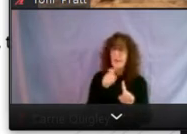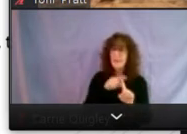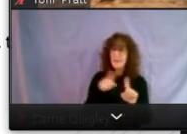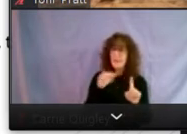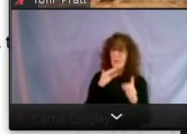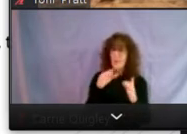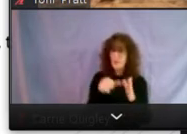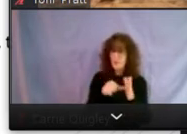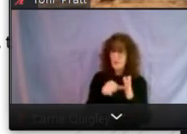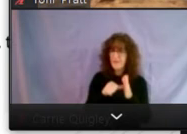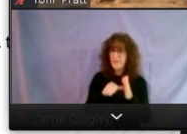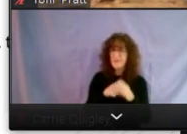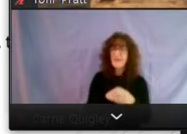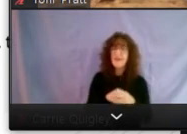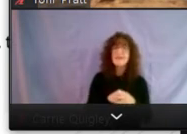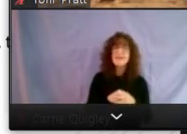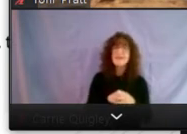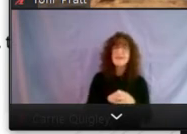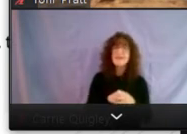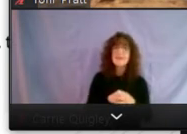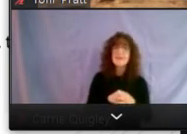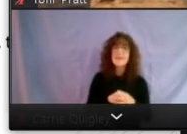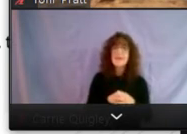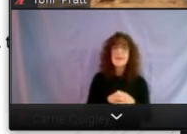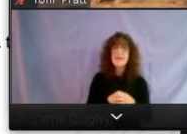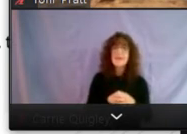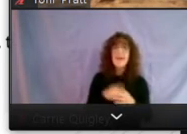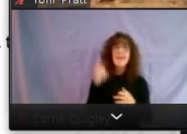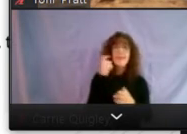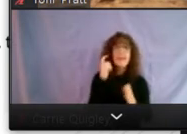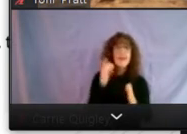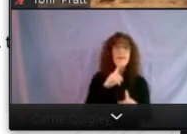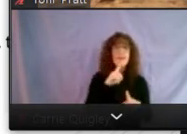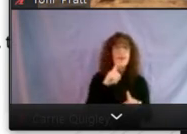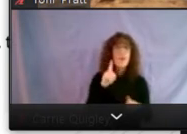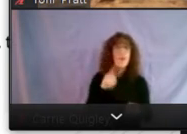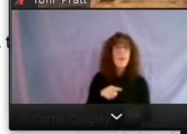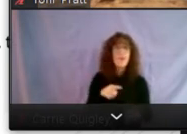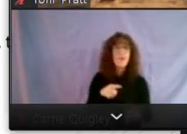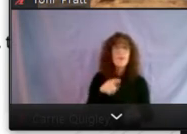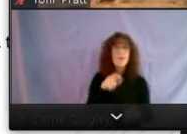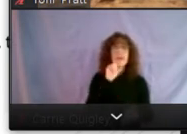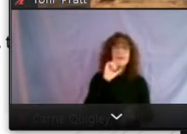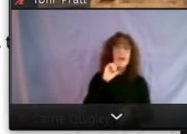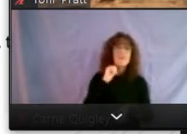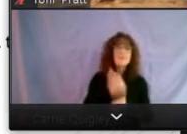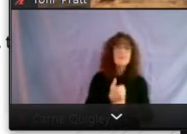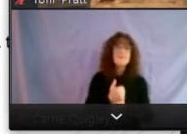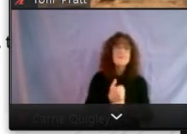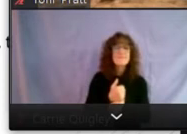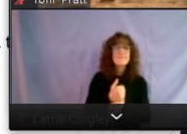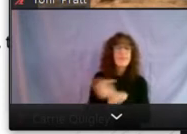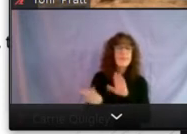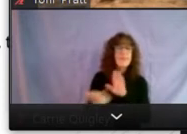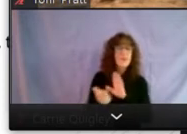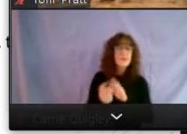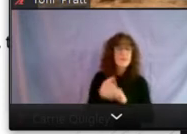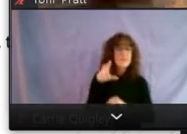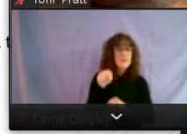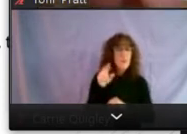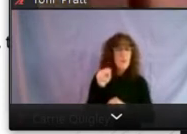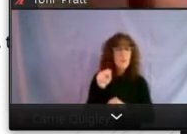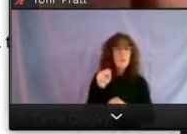emphasize. And that's, that's the fact that the governor's order doesn't set forth a moratorium. What it does is it